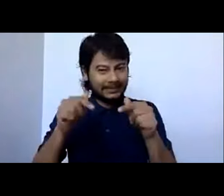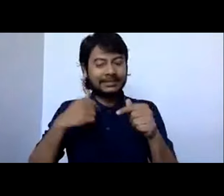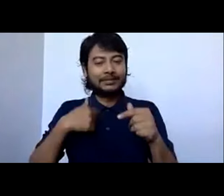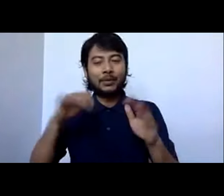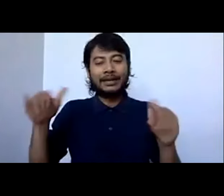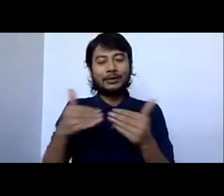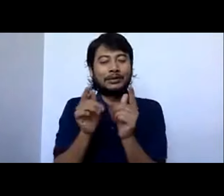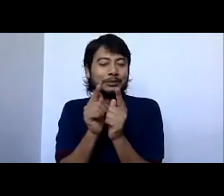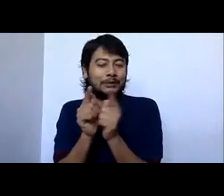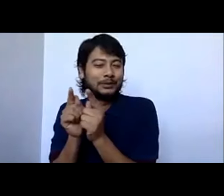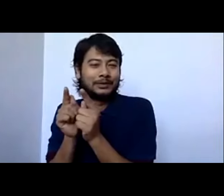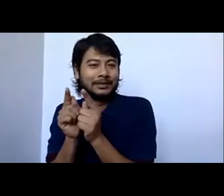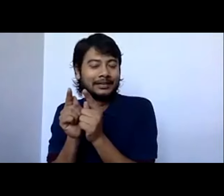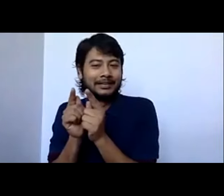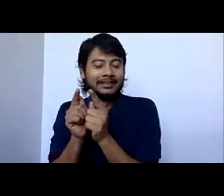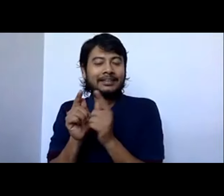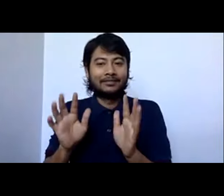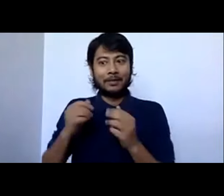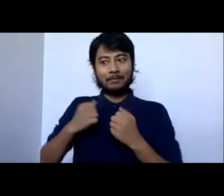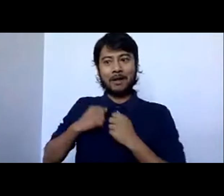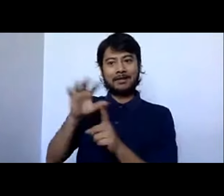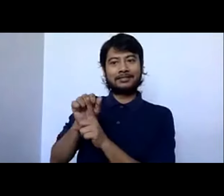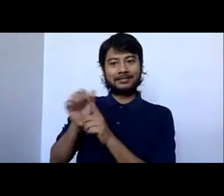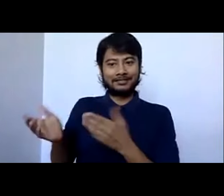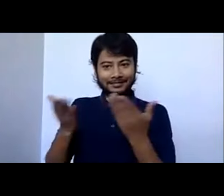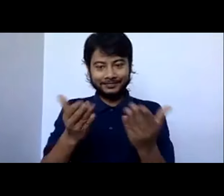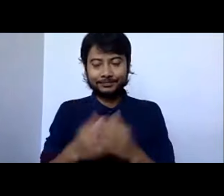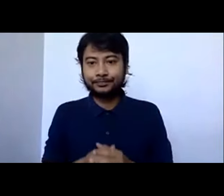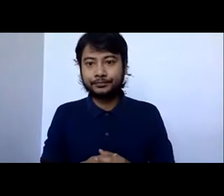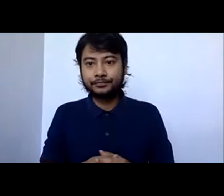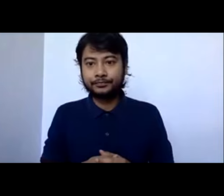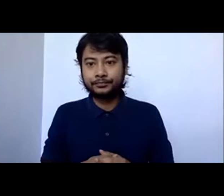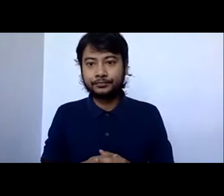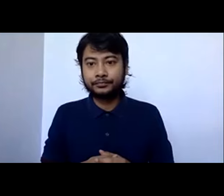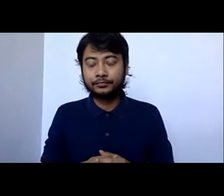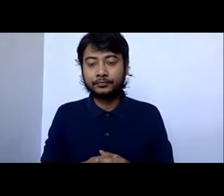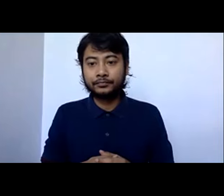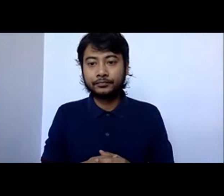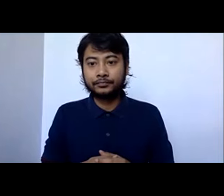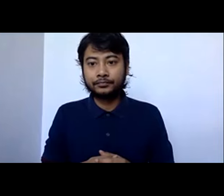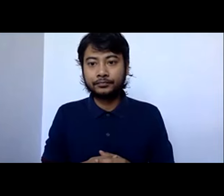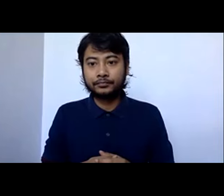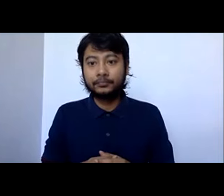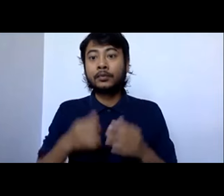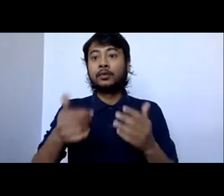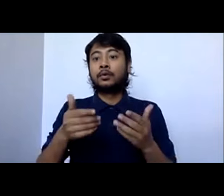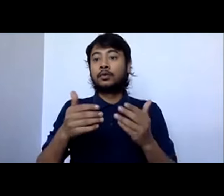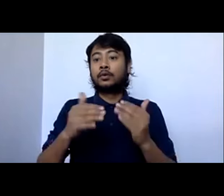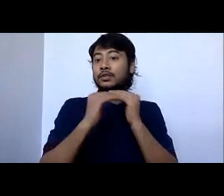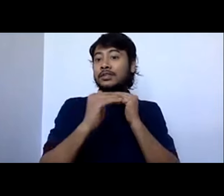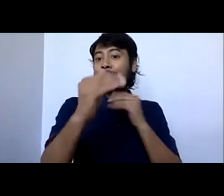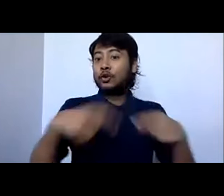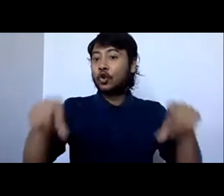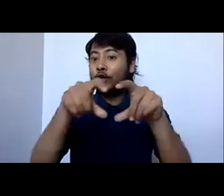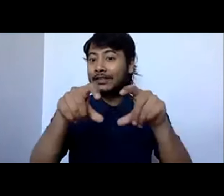in video. And also, you know, in some of the sessions that I've seen from the Sustainability Conference, we've talked